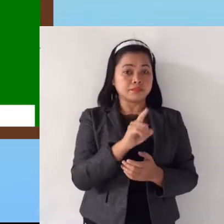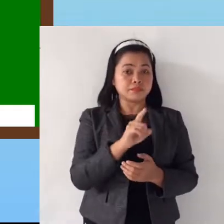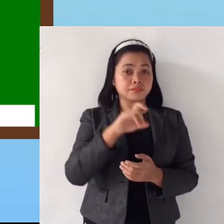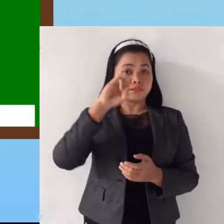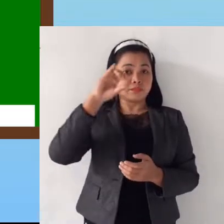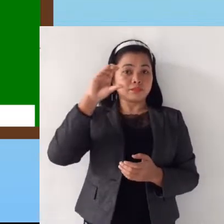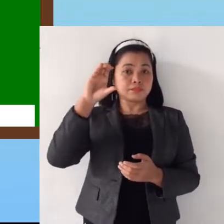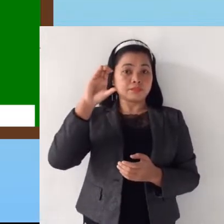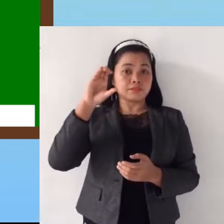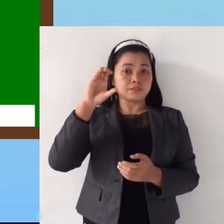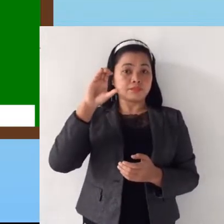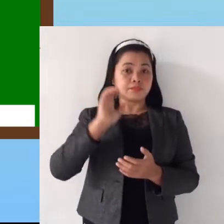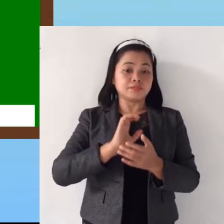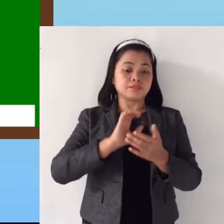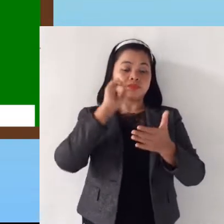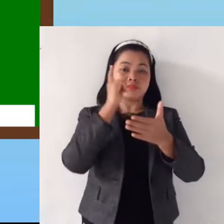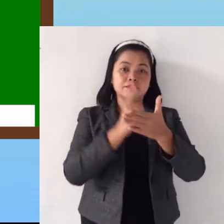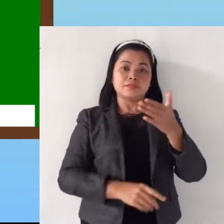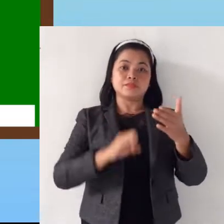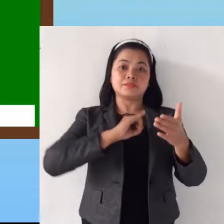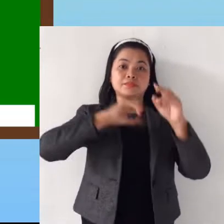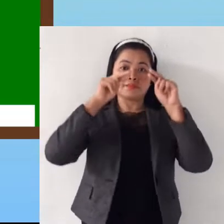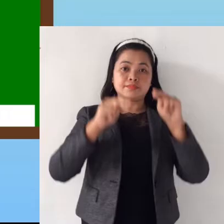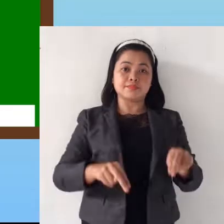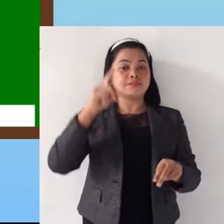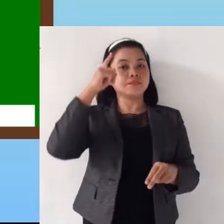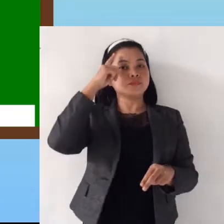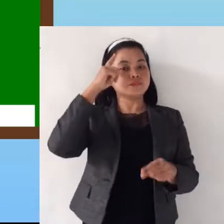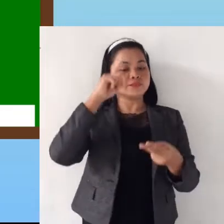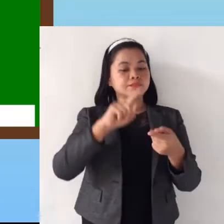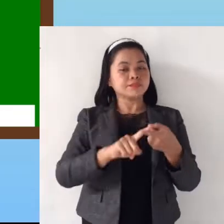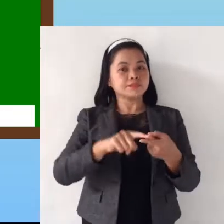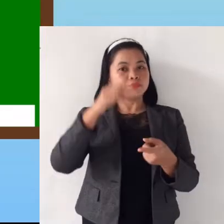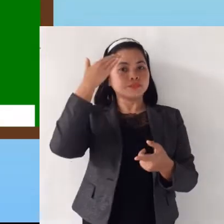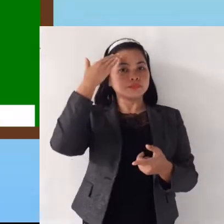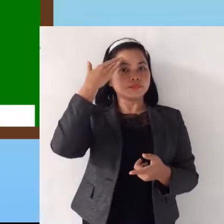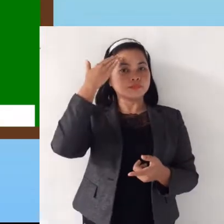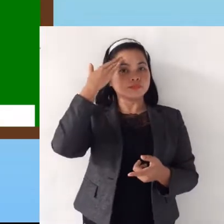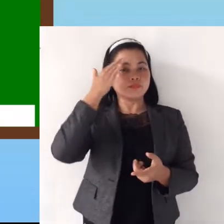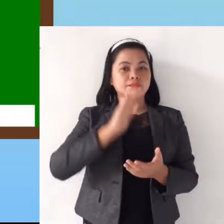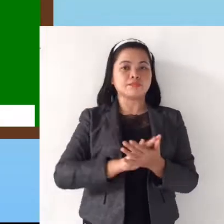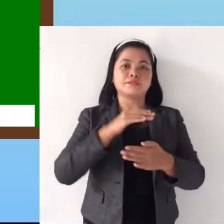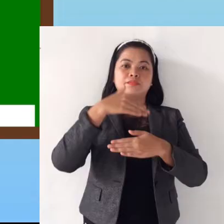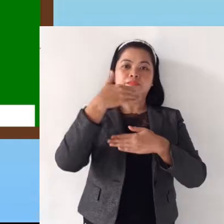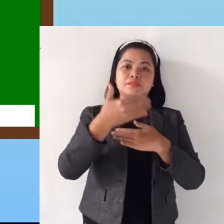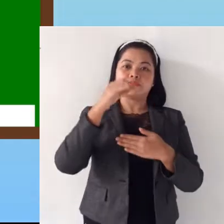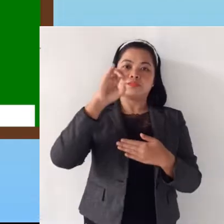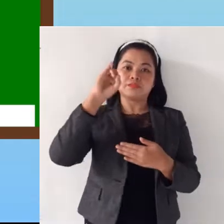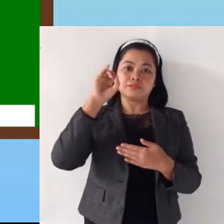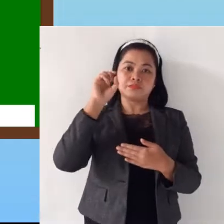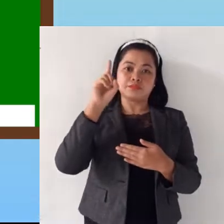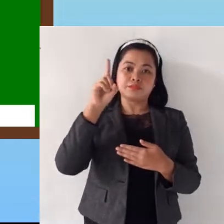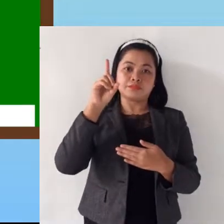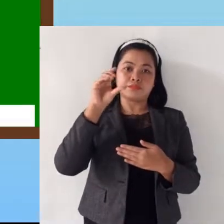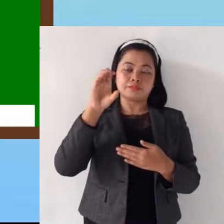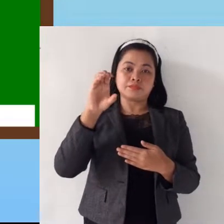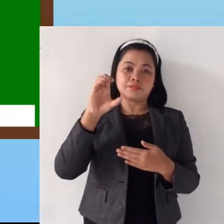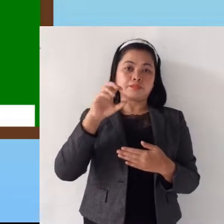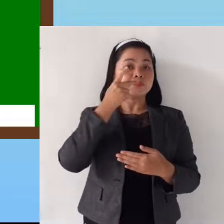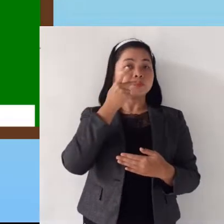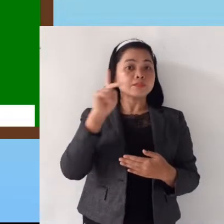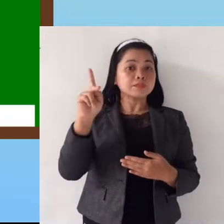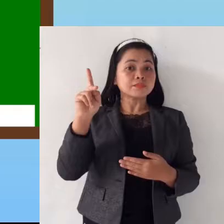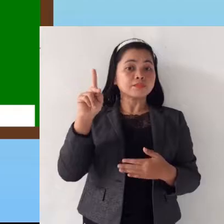for what I need to know. The next icon, pencil, which means